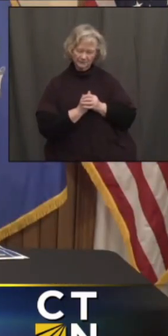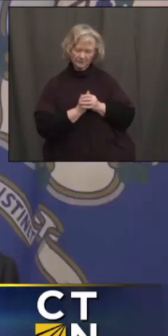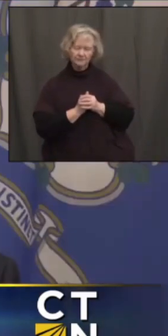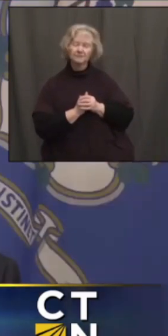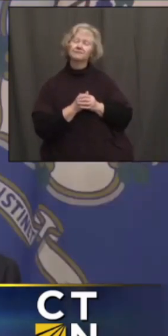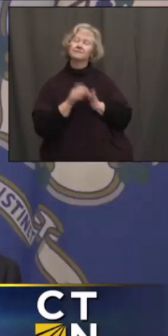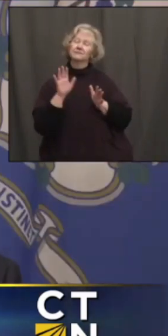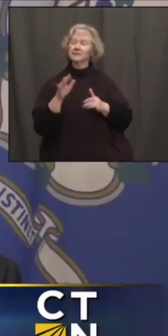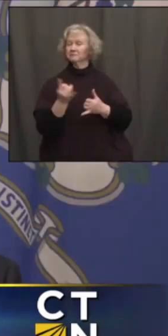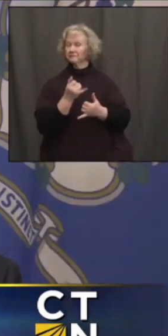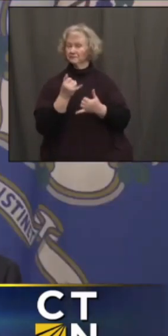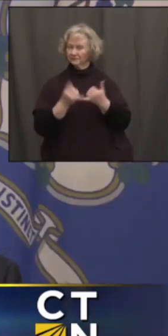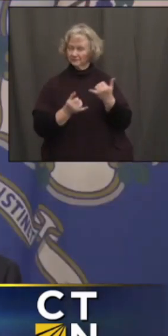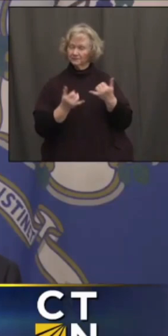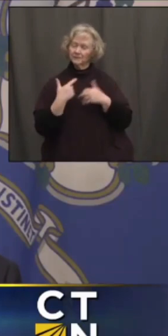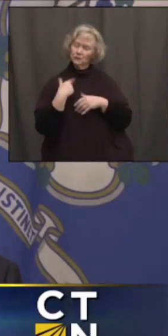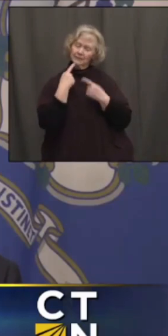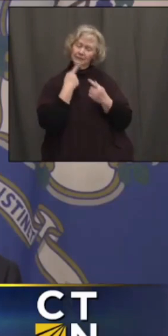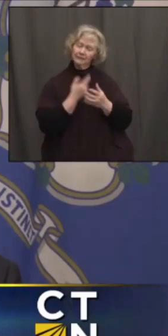You know, with that, let me just say